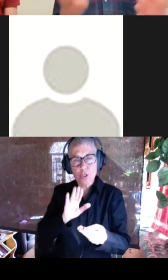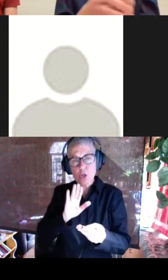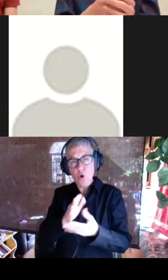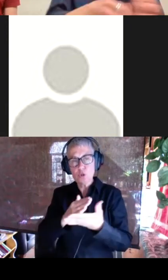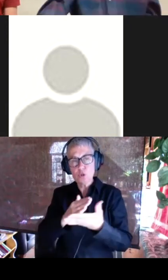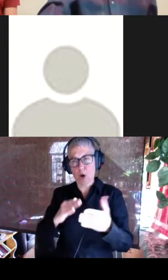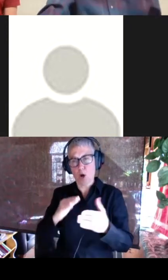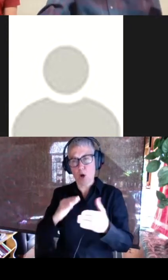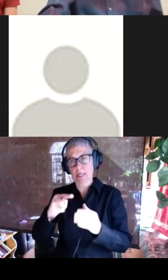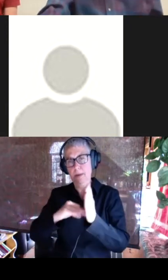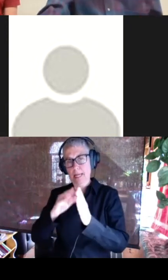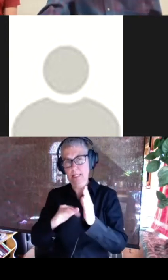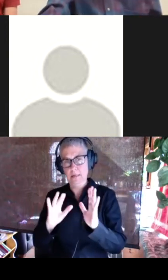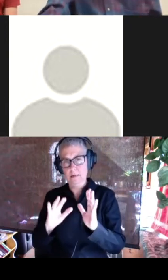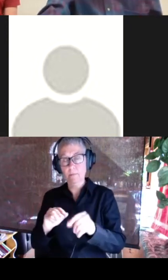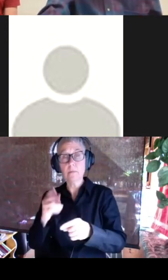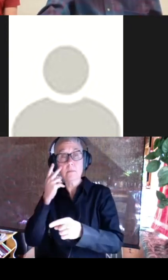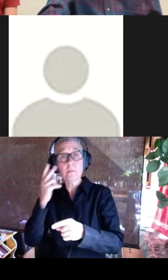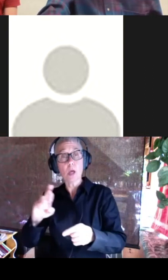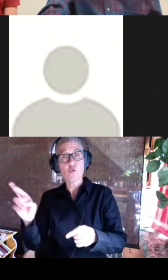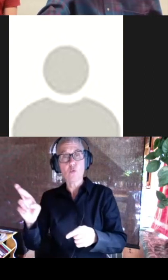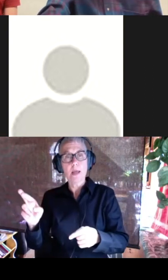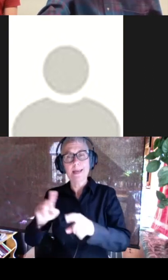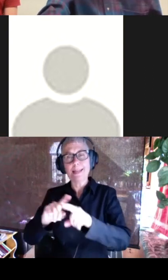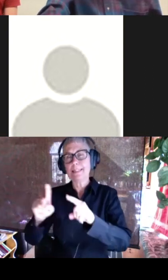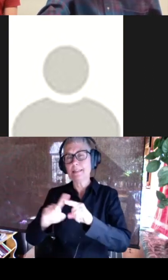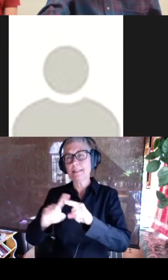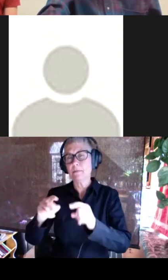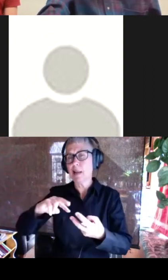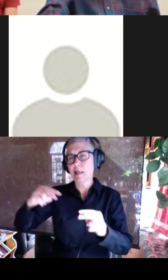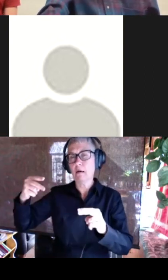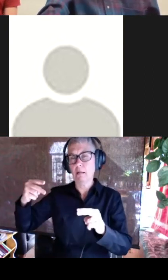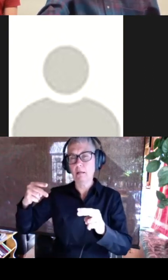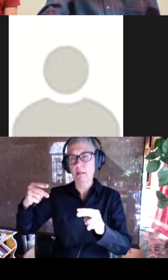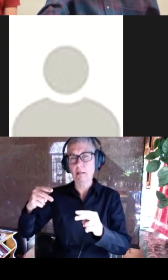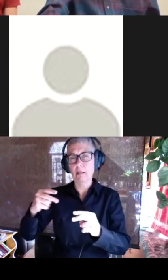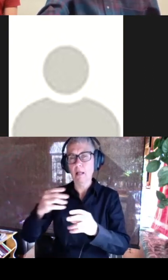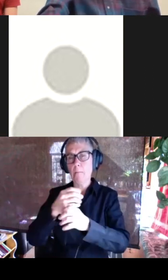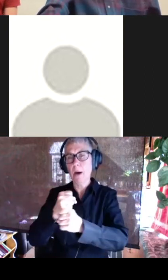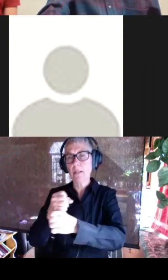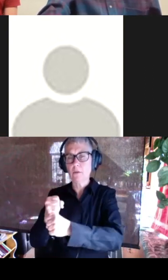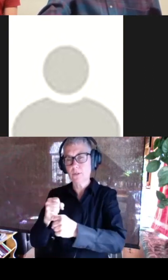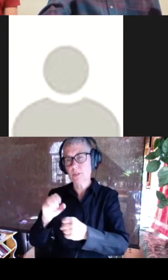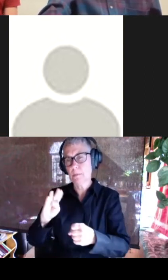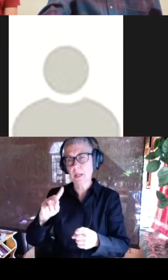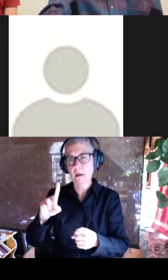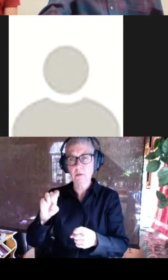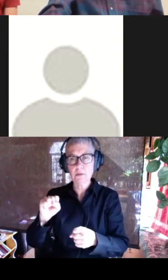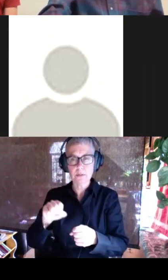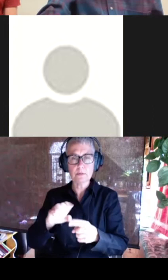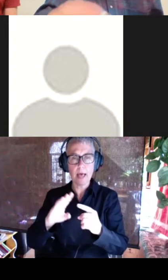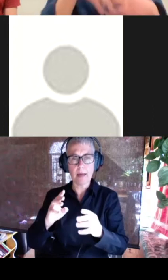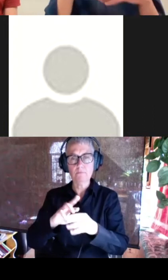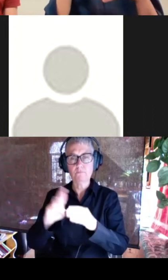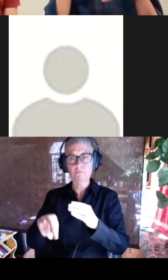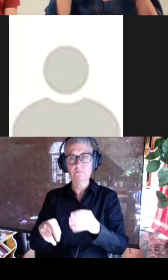painting and you can kind of see on the right hand side here the different helical bundles that the model came up with and what's interesting